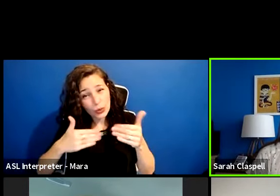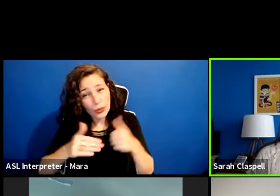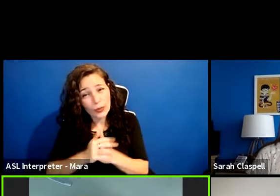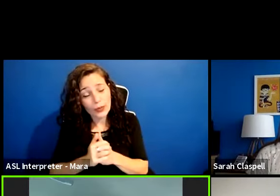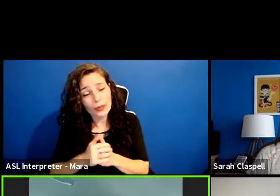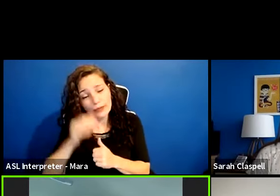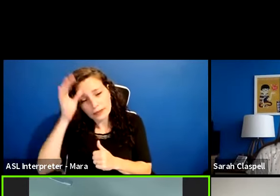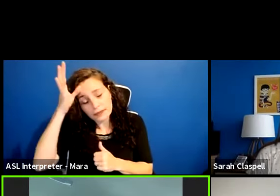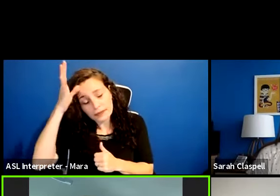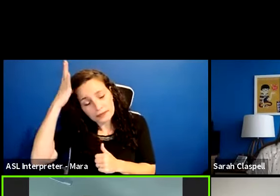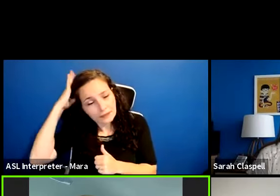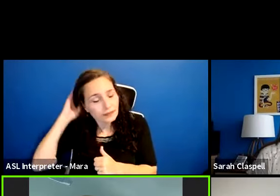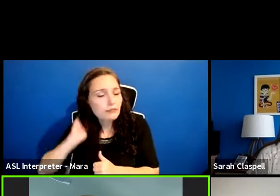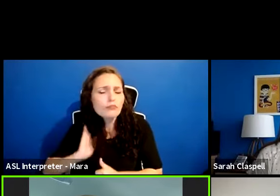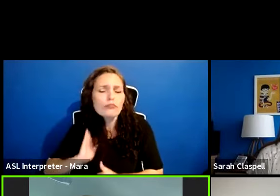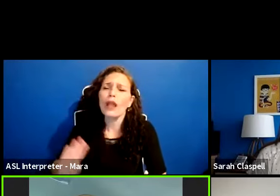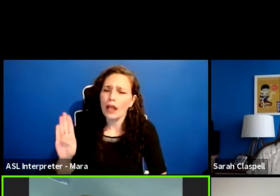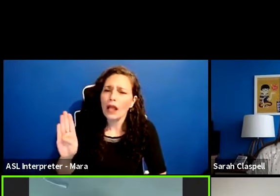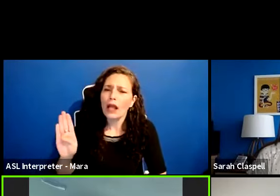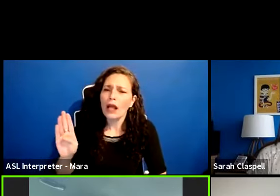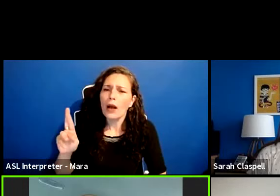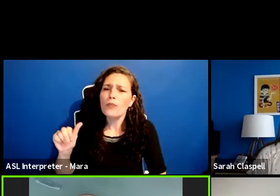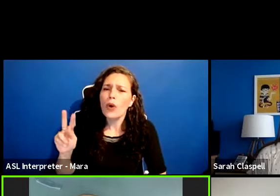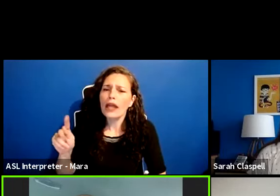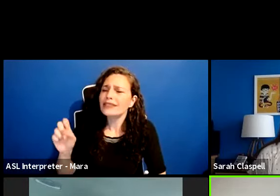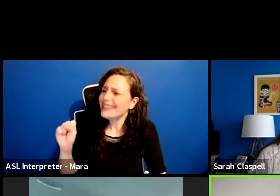Yeah, we are planning that trip to Vegas.